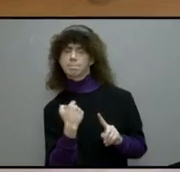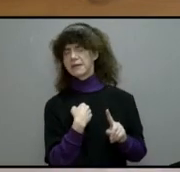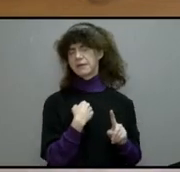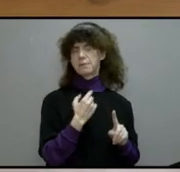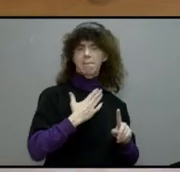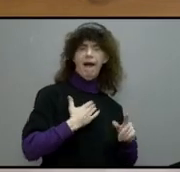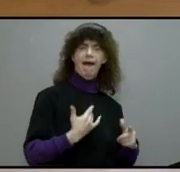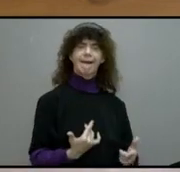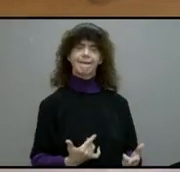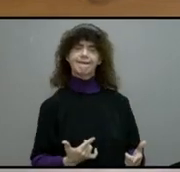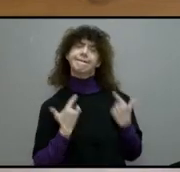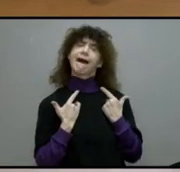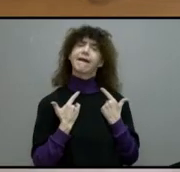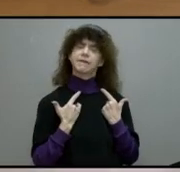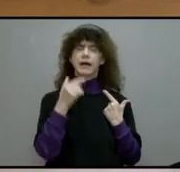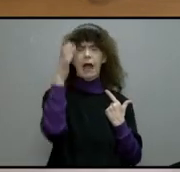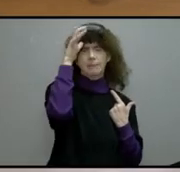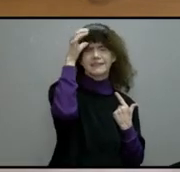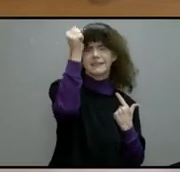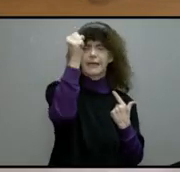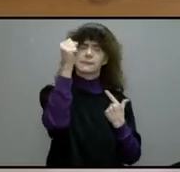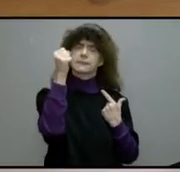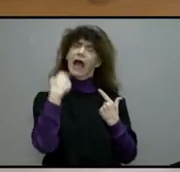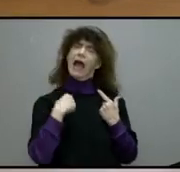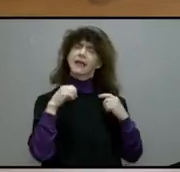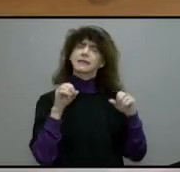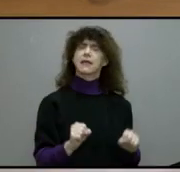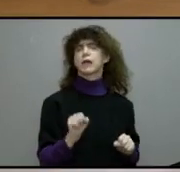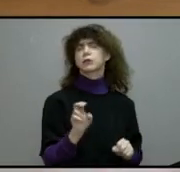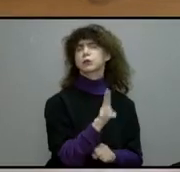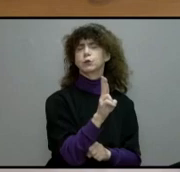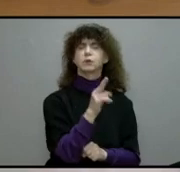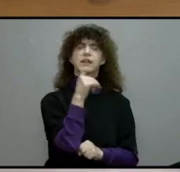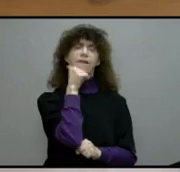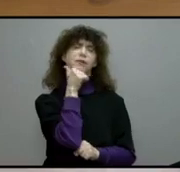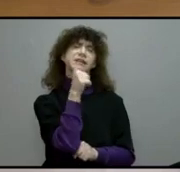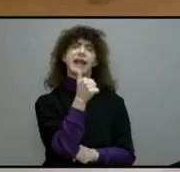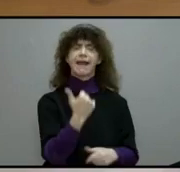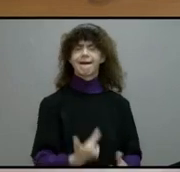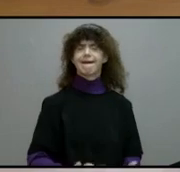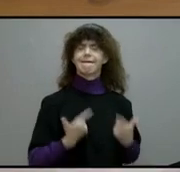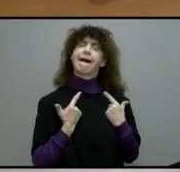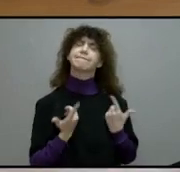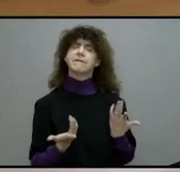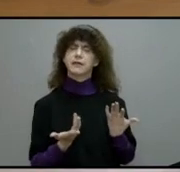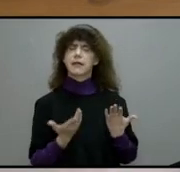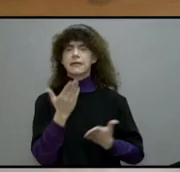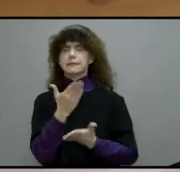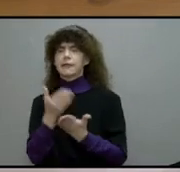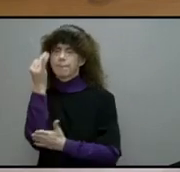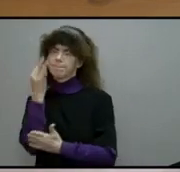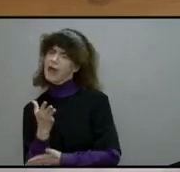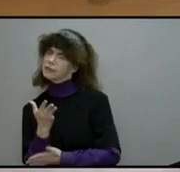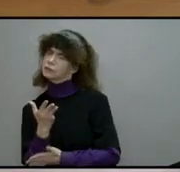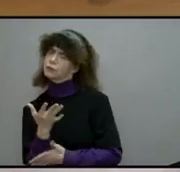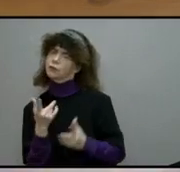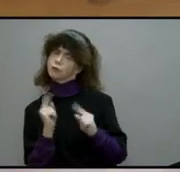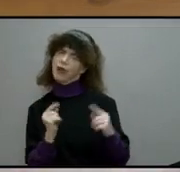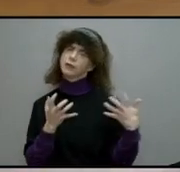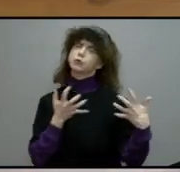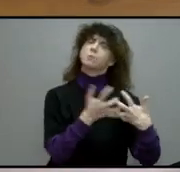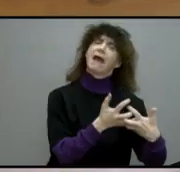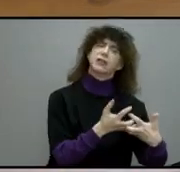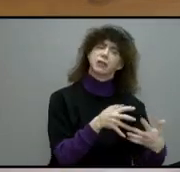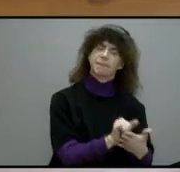Make it something I can use in my day-to-day life. Some ministers, in attempting to respond